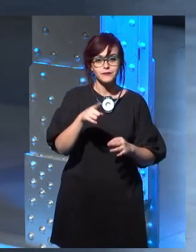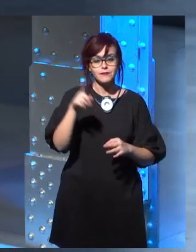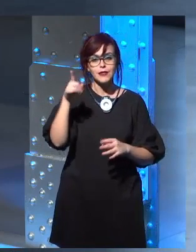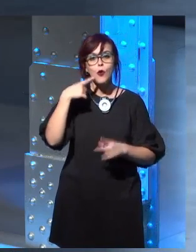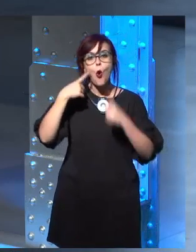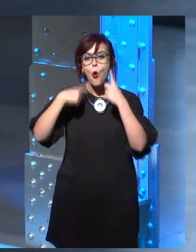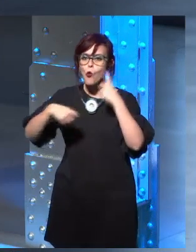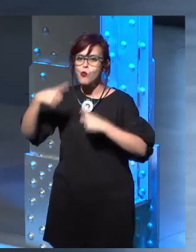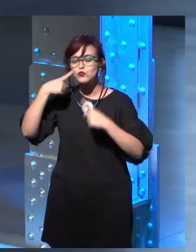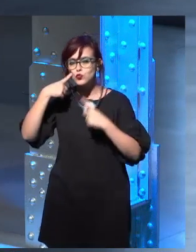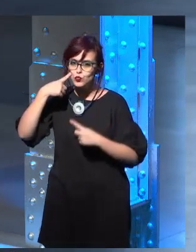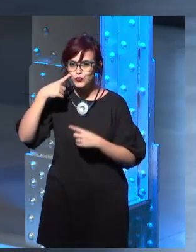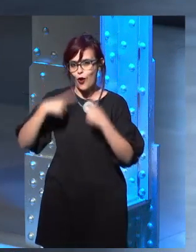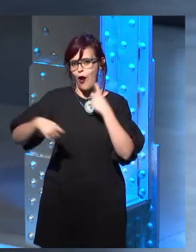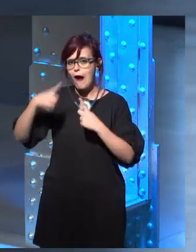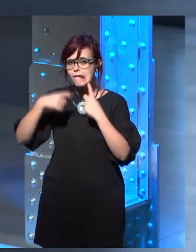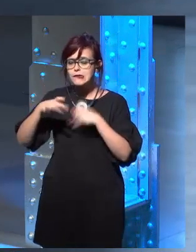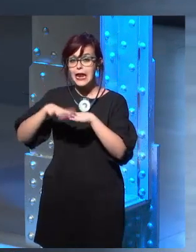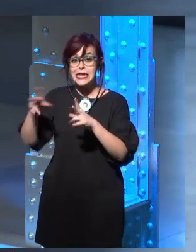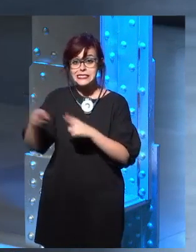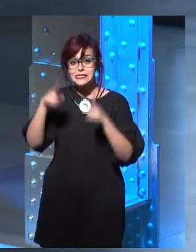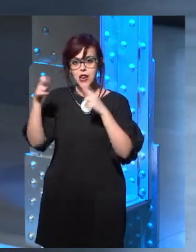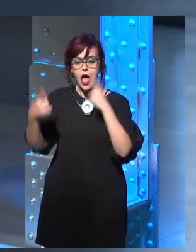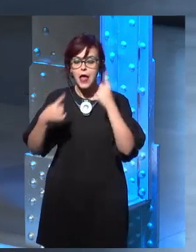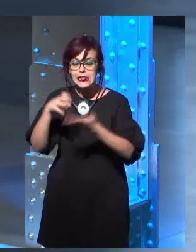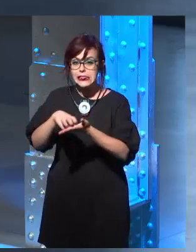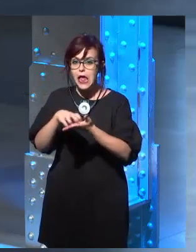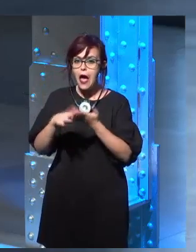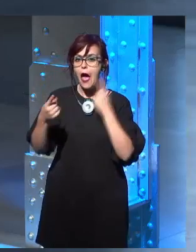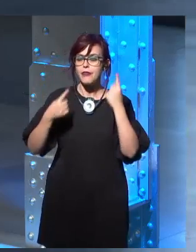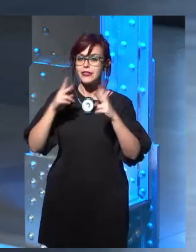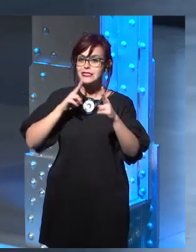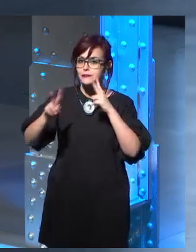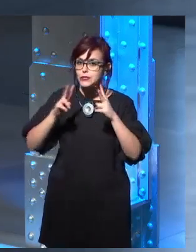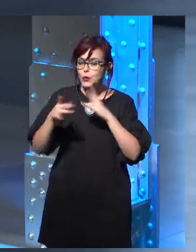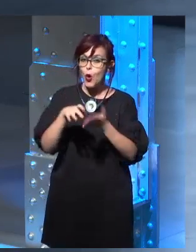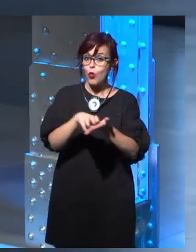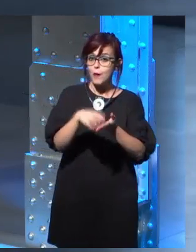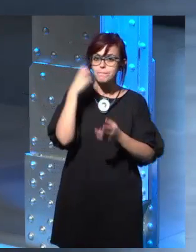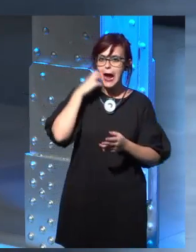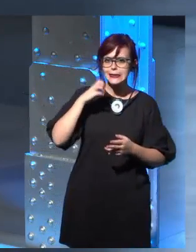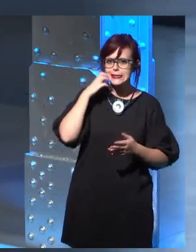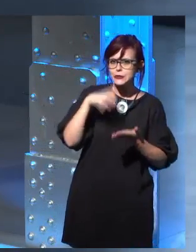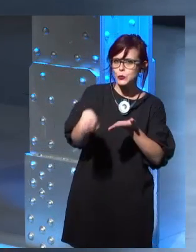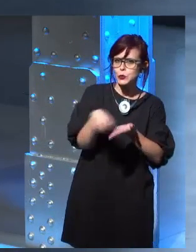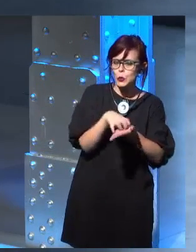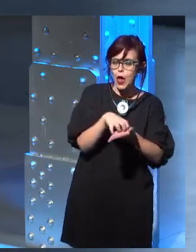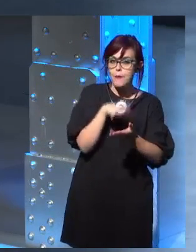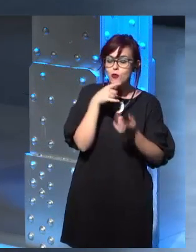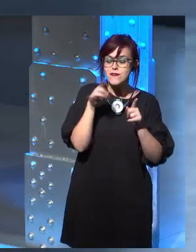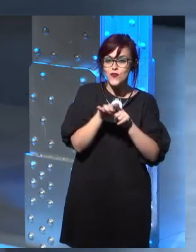They work with Martin, they also work as consultants in the TV series. Sometimes they